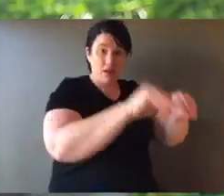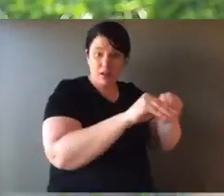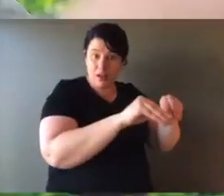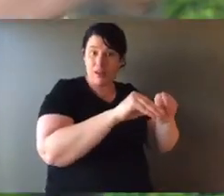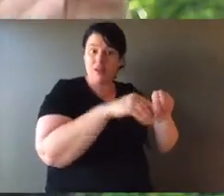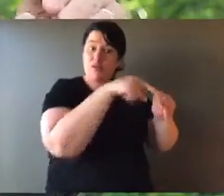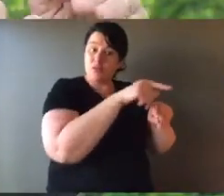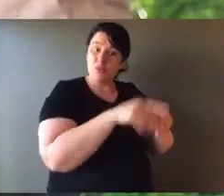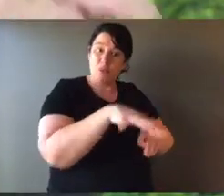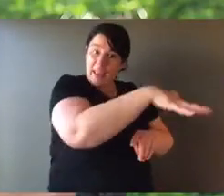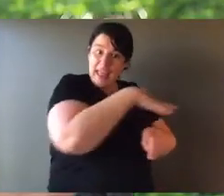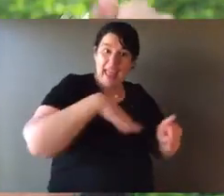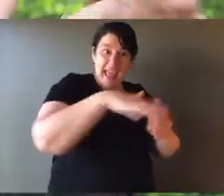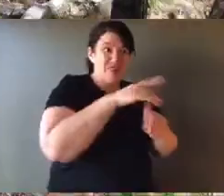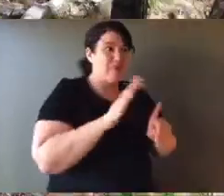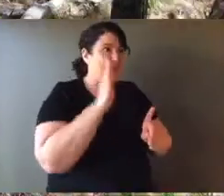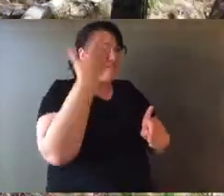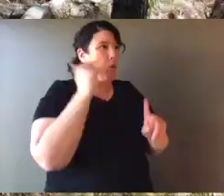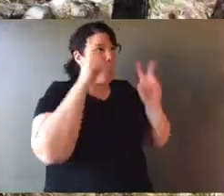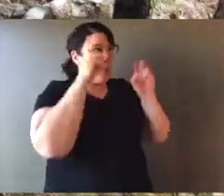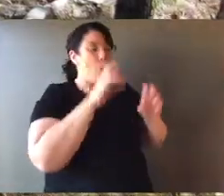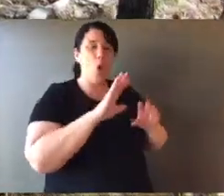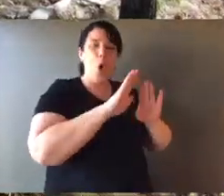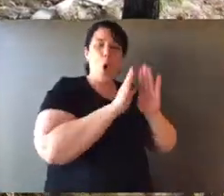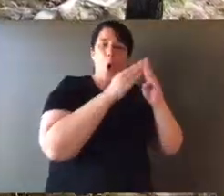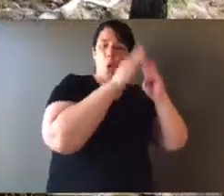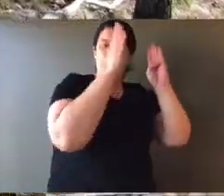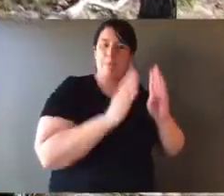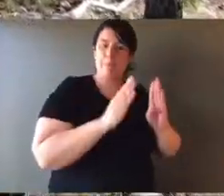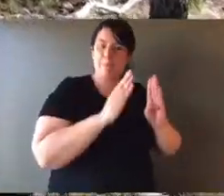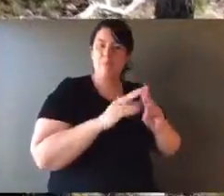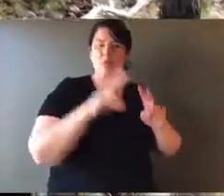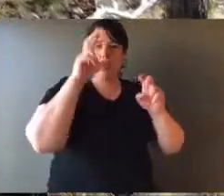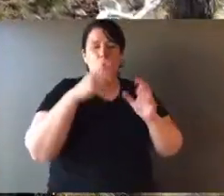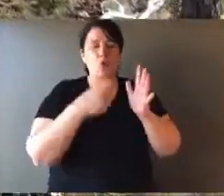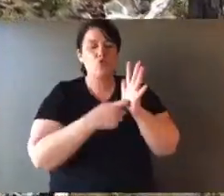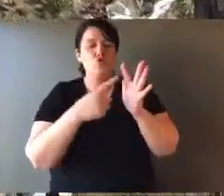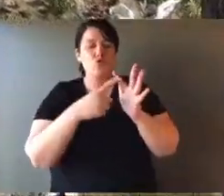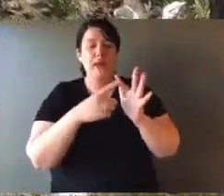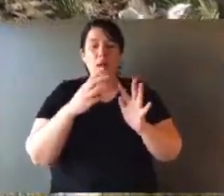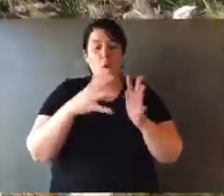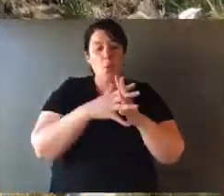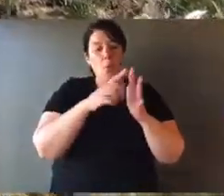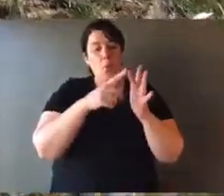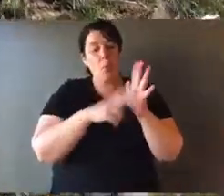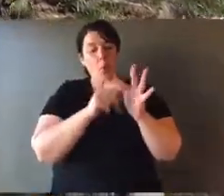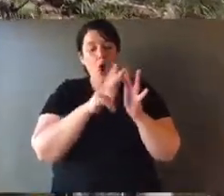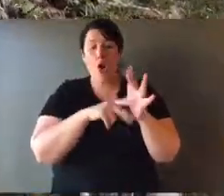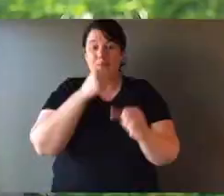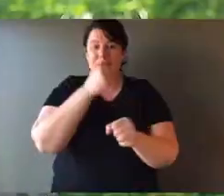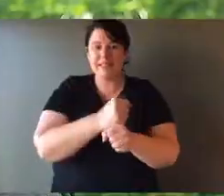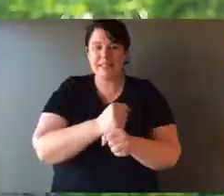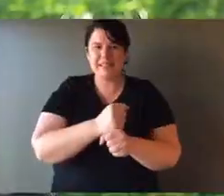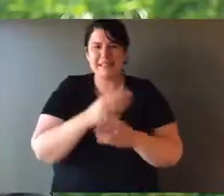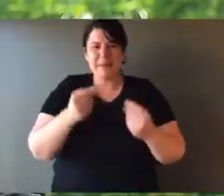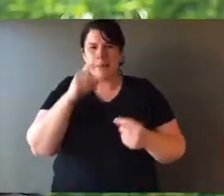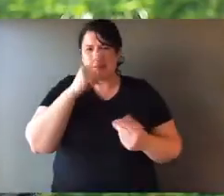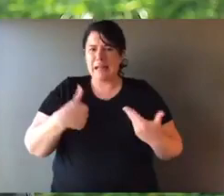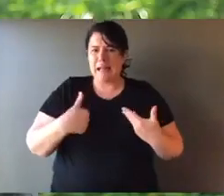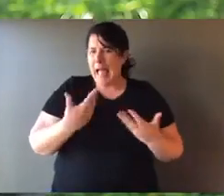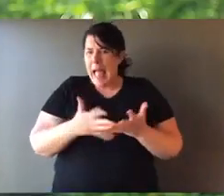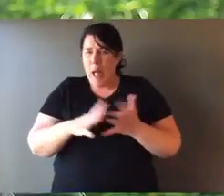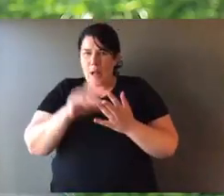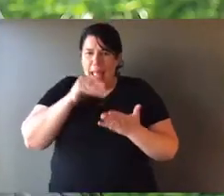take some of the animals that have been bred, and reintroduce them to the areas they once called home. And that's rewilding. A lot of people